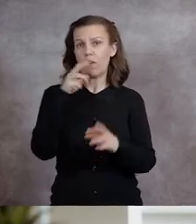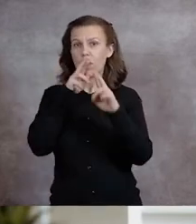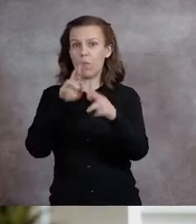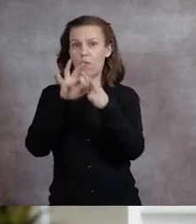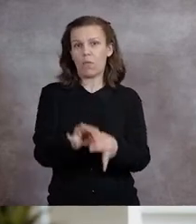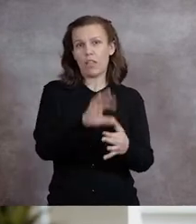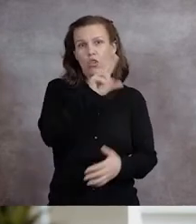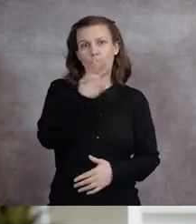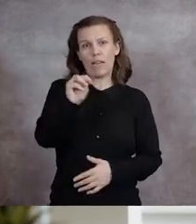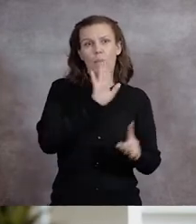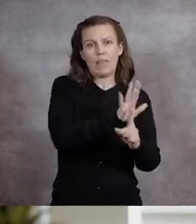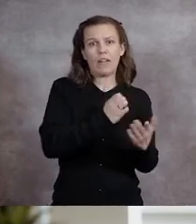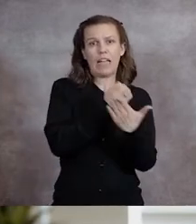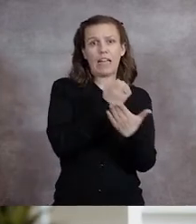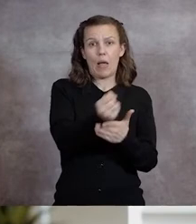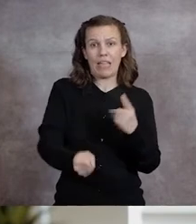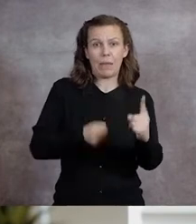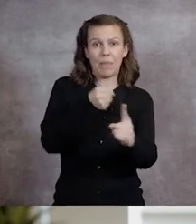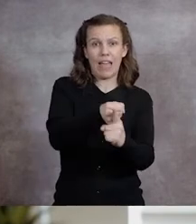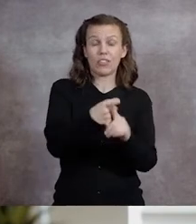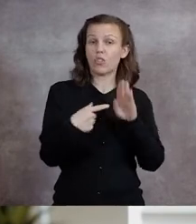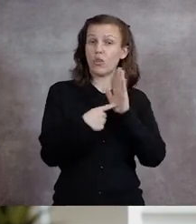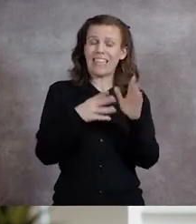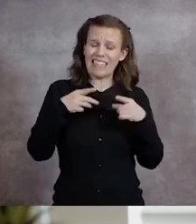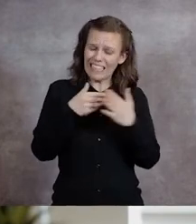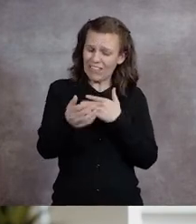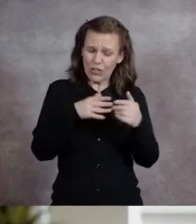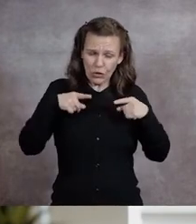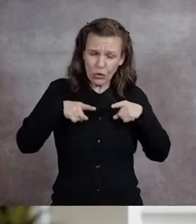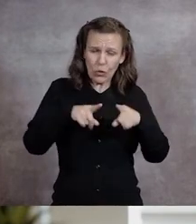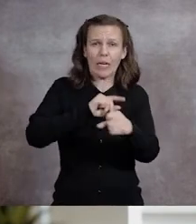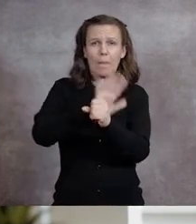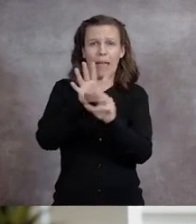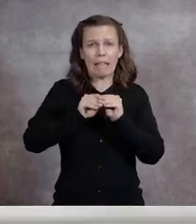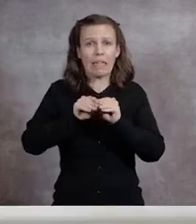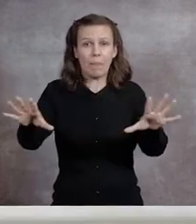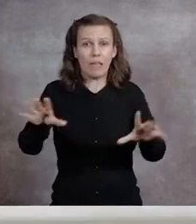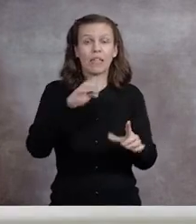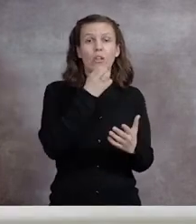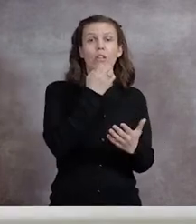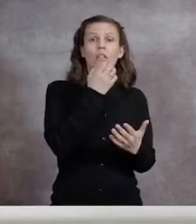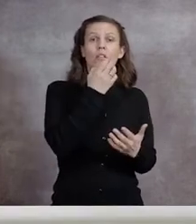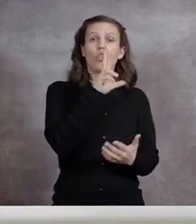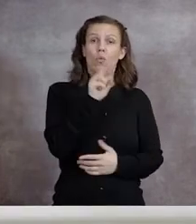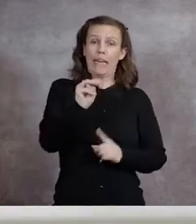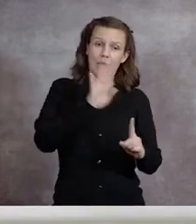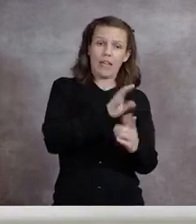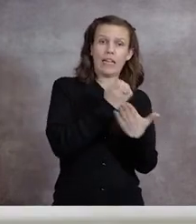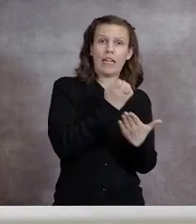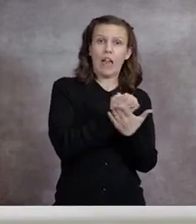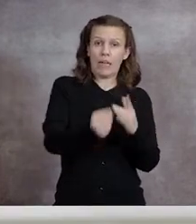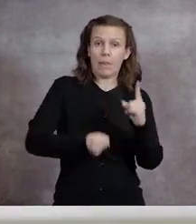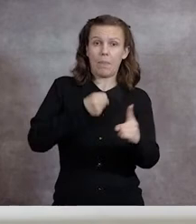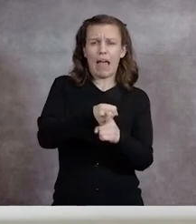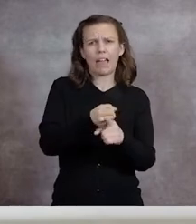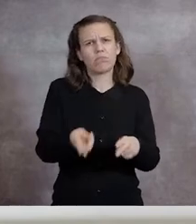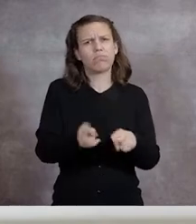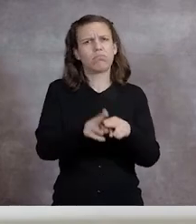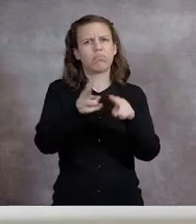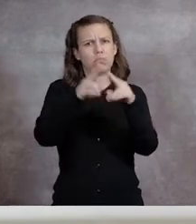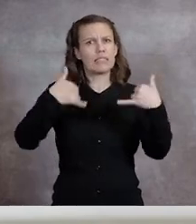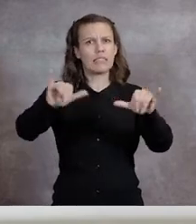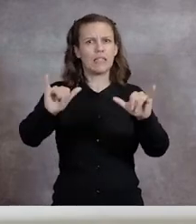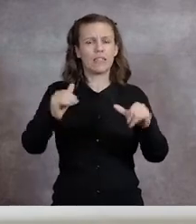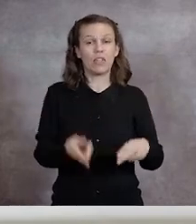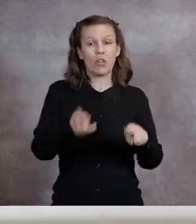on UNM's economic impact showed that even through a global pandemic, UNM's economic footprint has continued to grow,